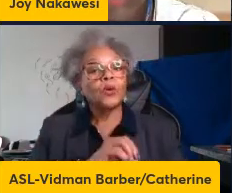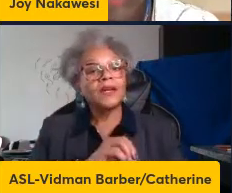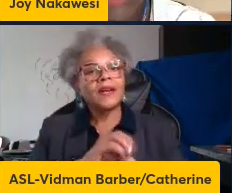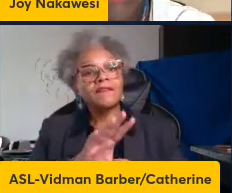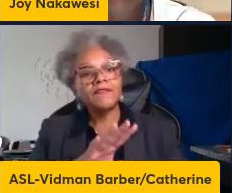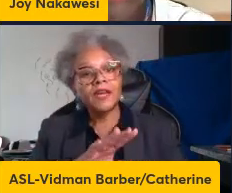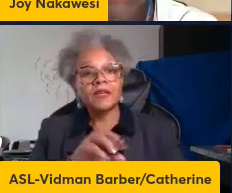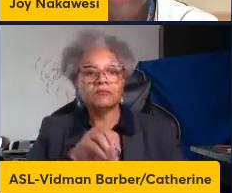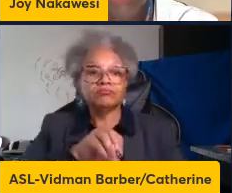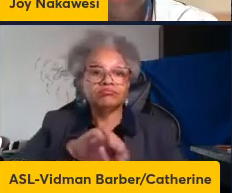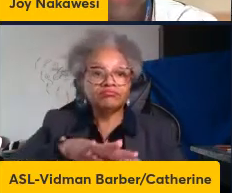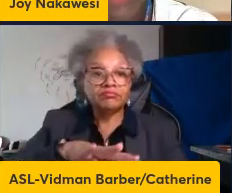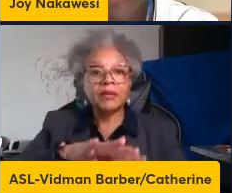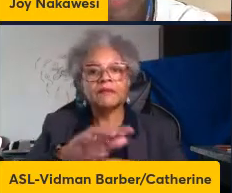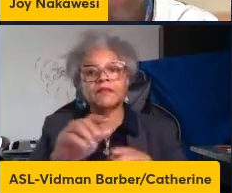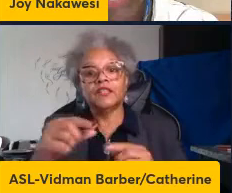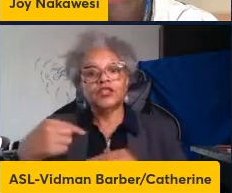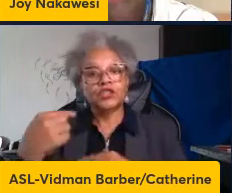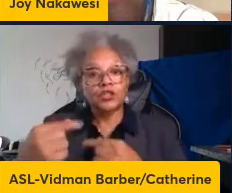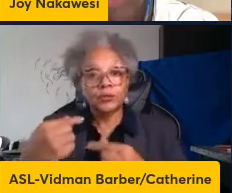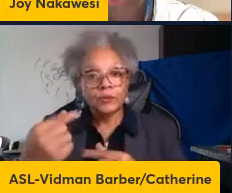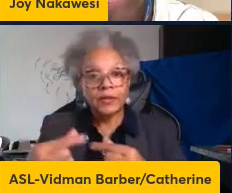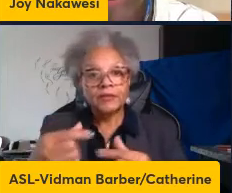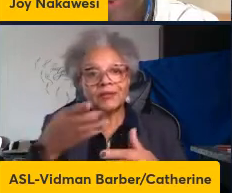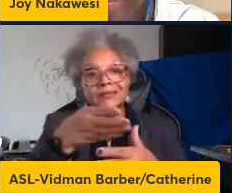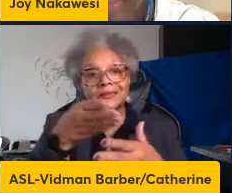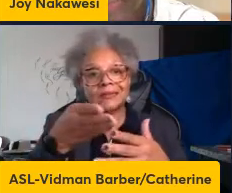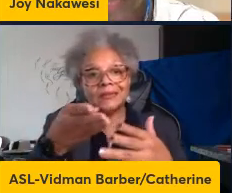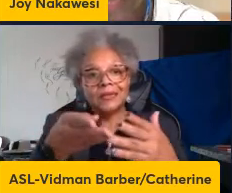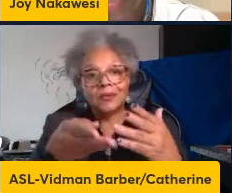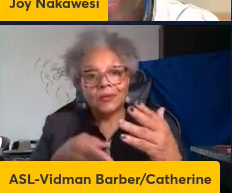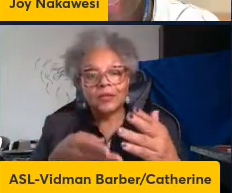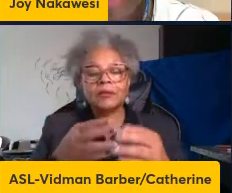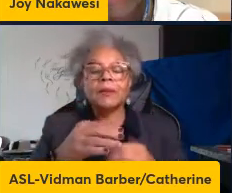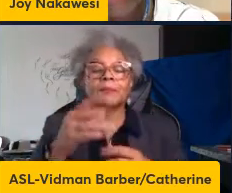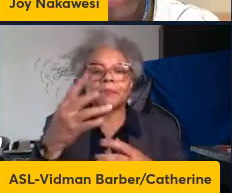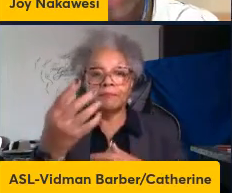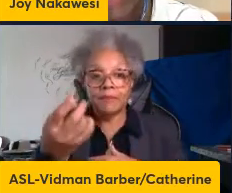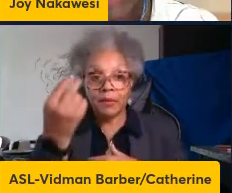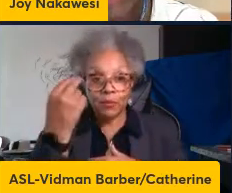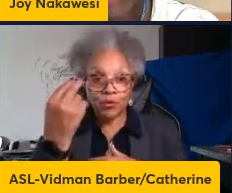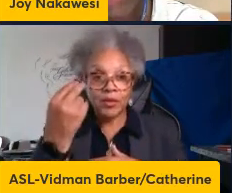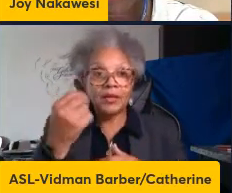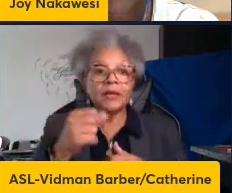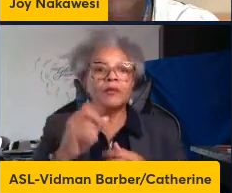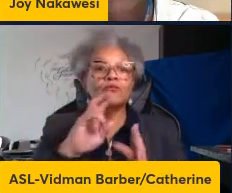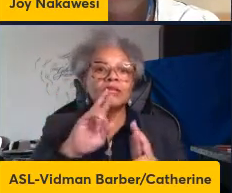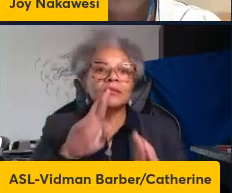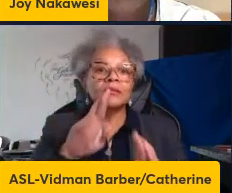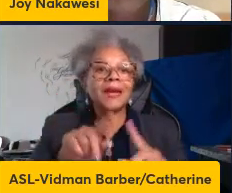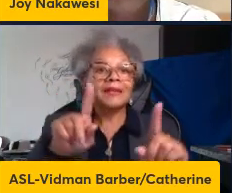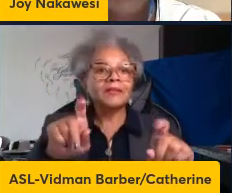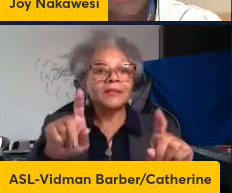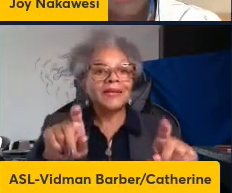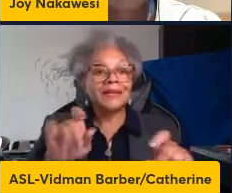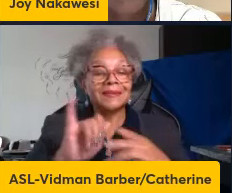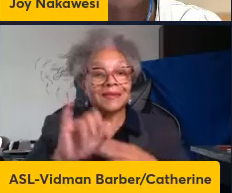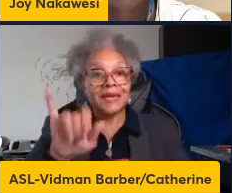influence the generation of a subsequent memory response and to test this hypothesis